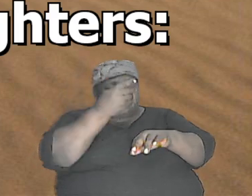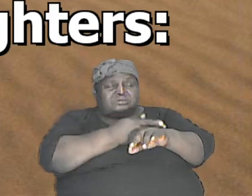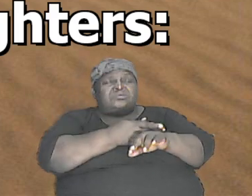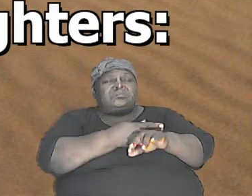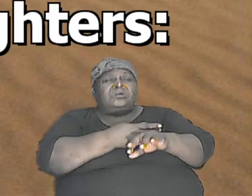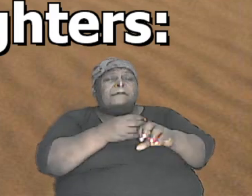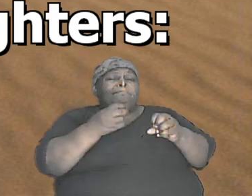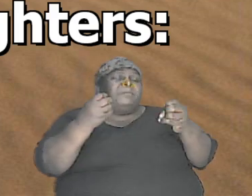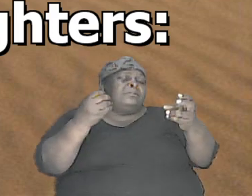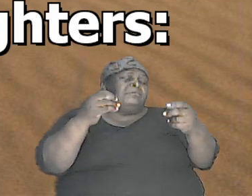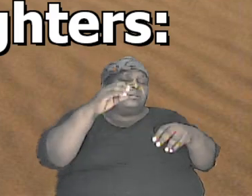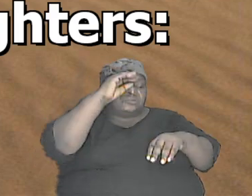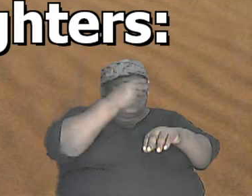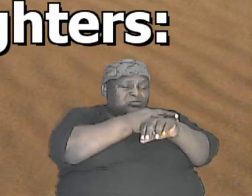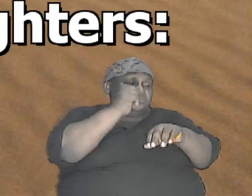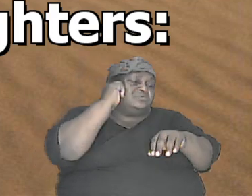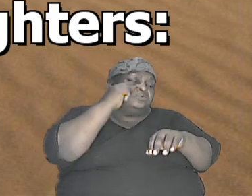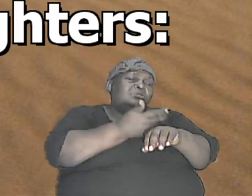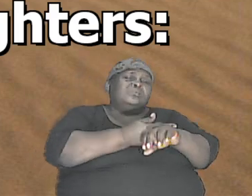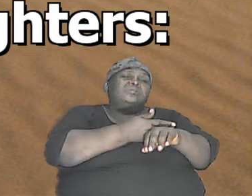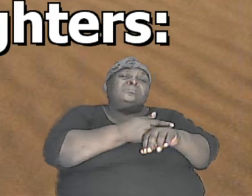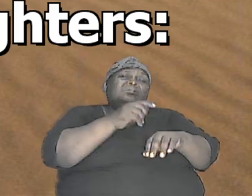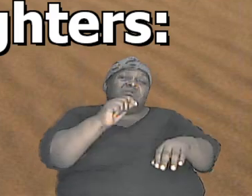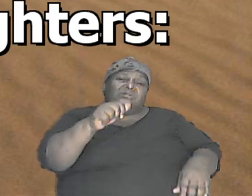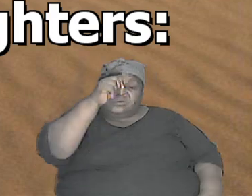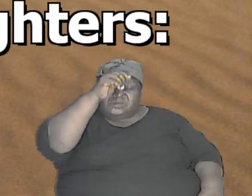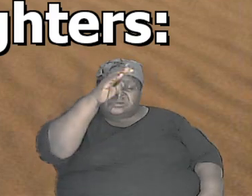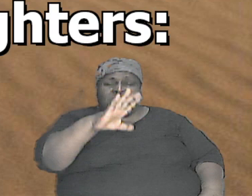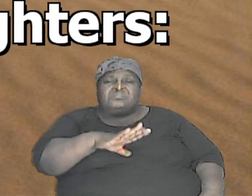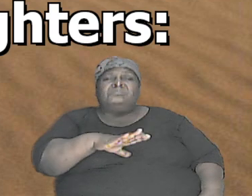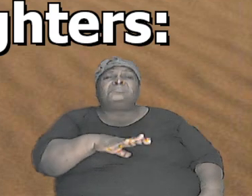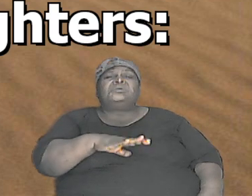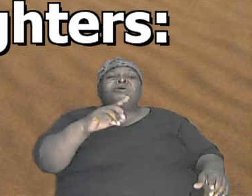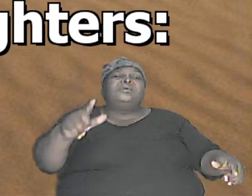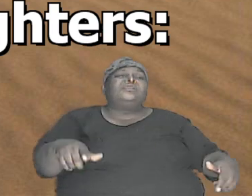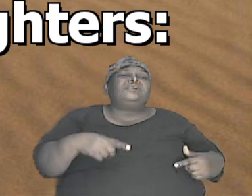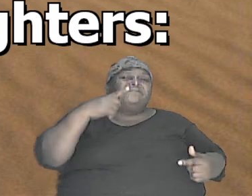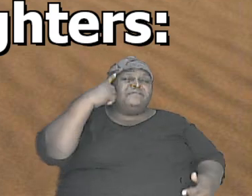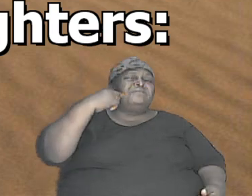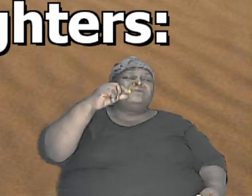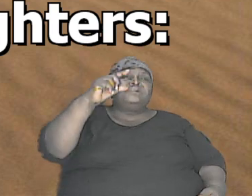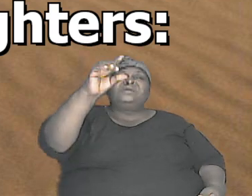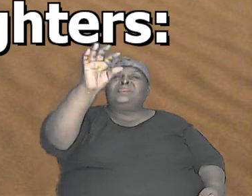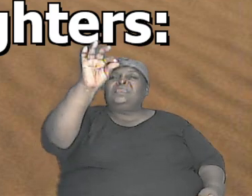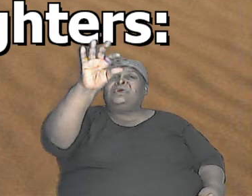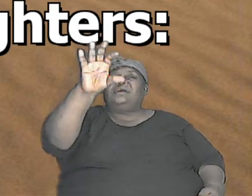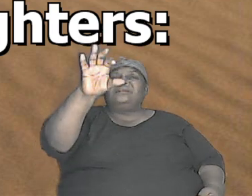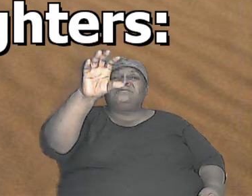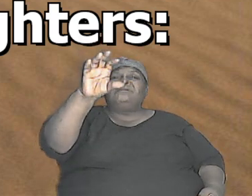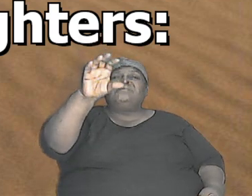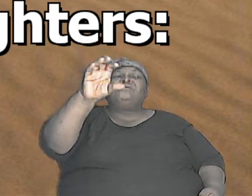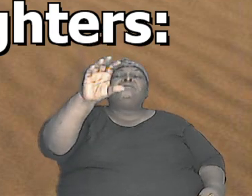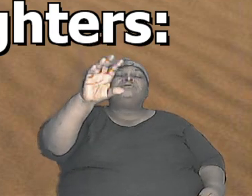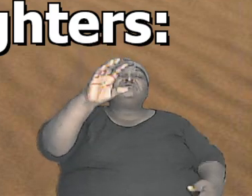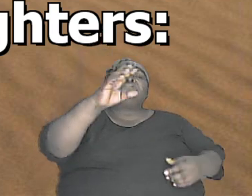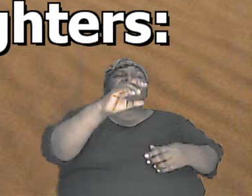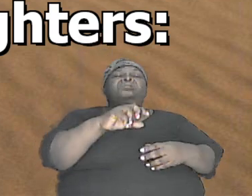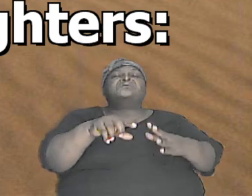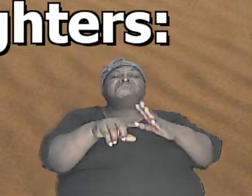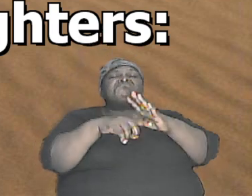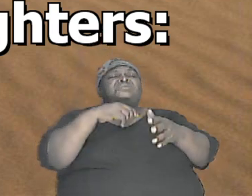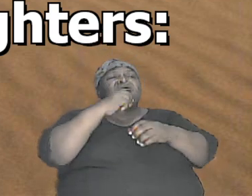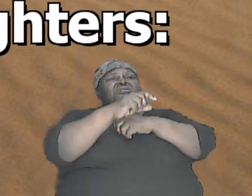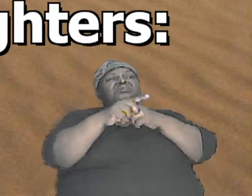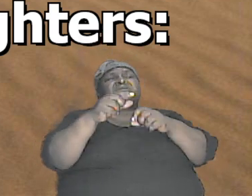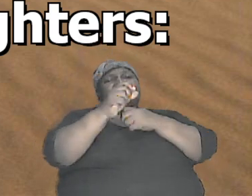sons and this would have been a lot of daughters and this man lived for 900 and odd years so as we said before in that period